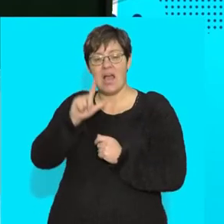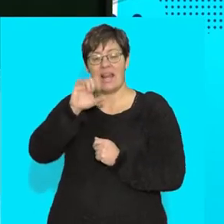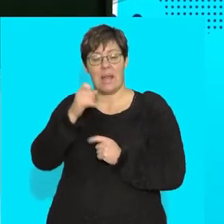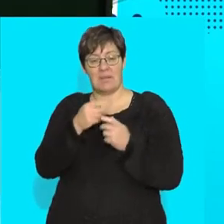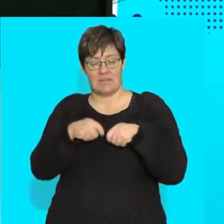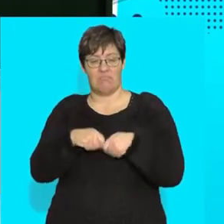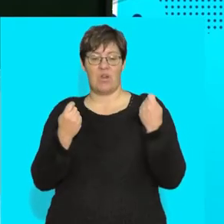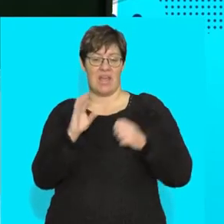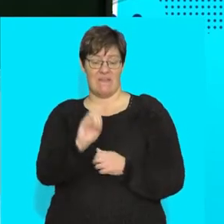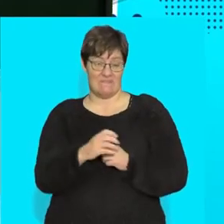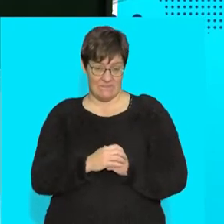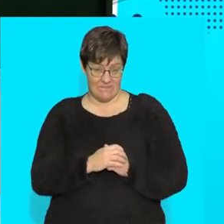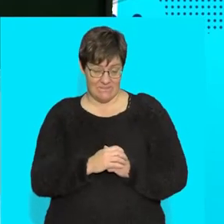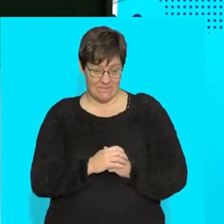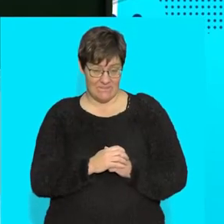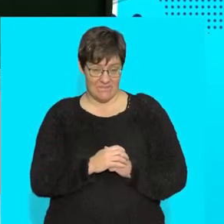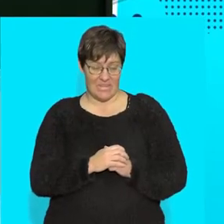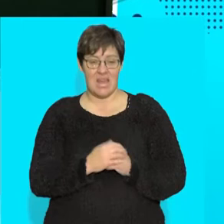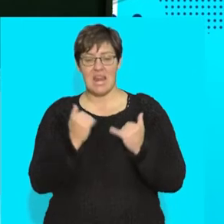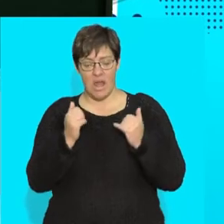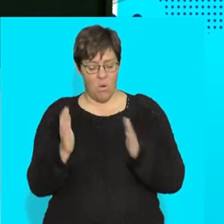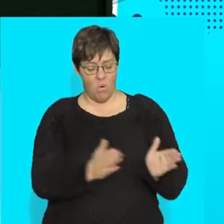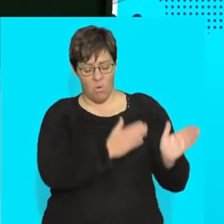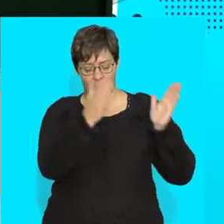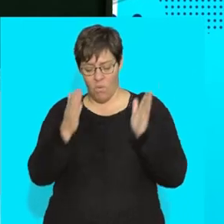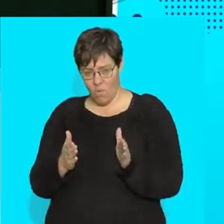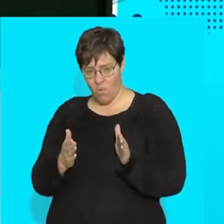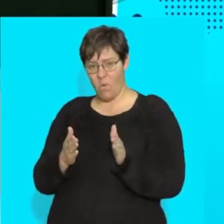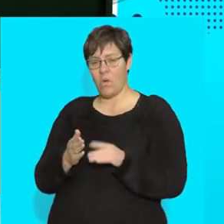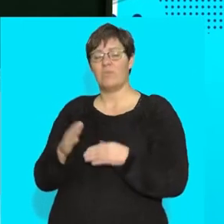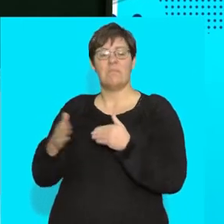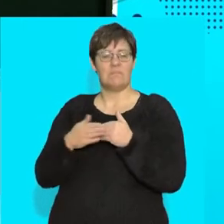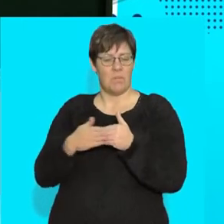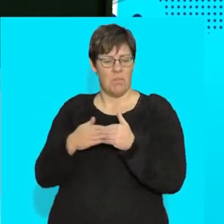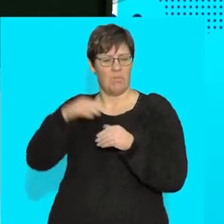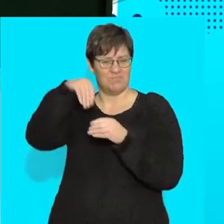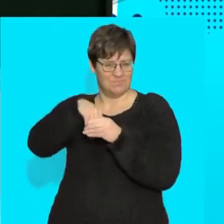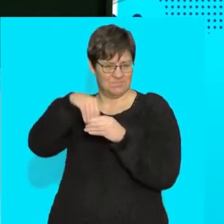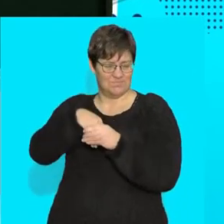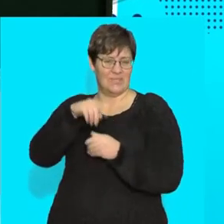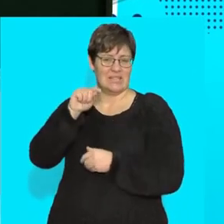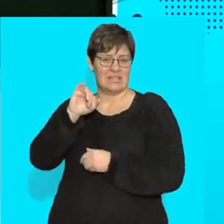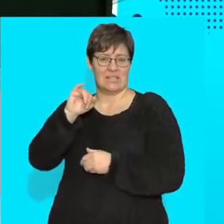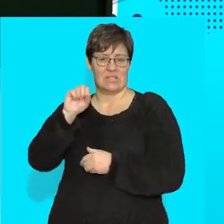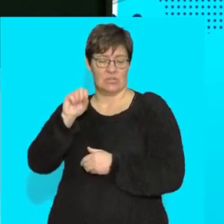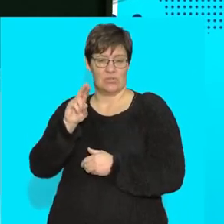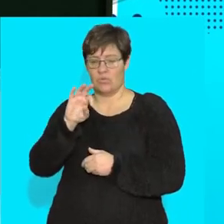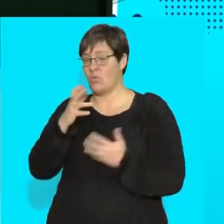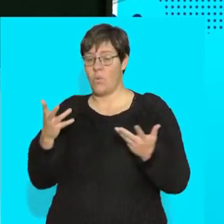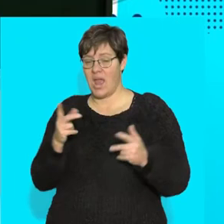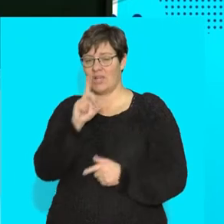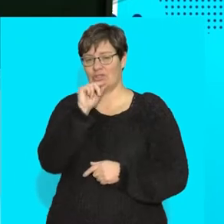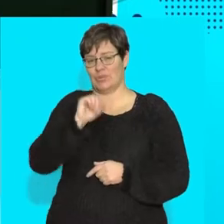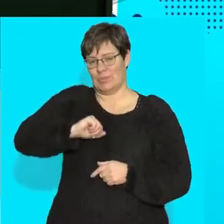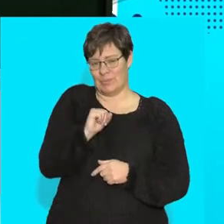ligament. So now we're going to carry on looking at the rest of the tissues that I'm going to find, all right, on